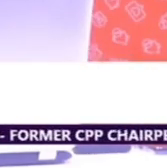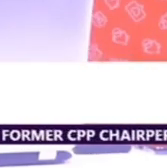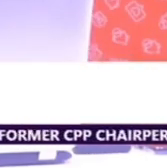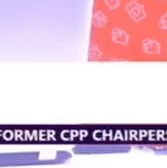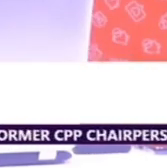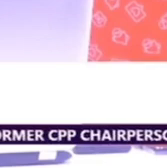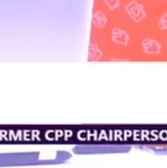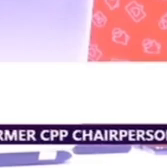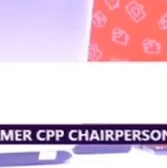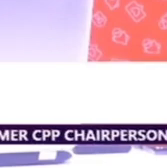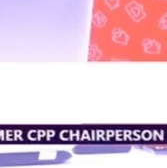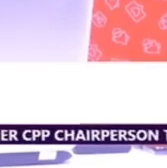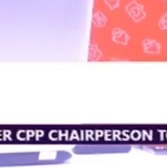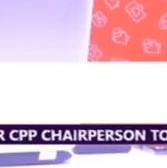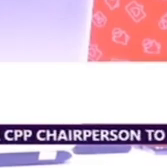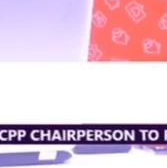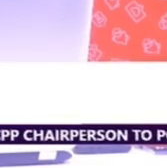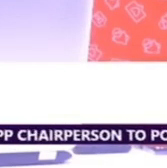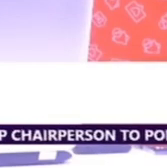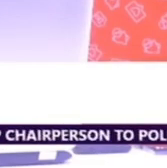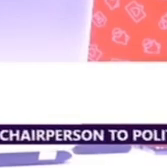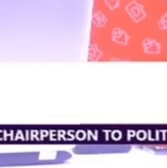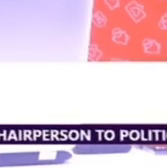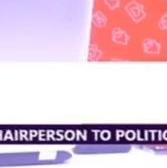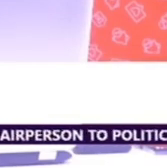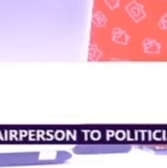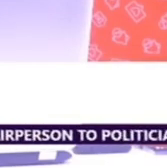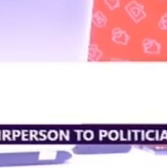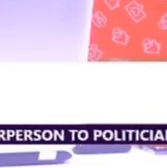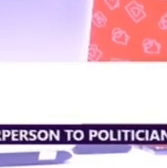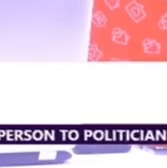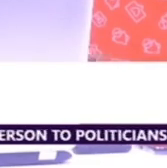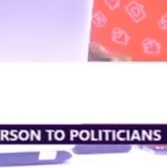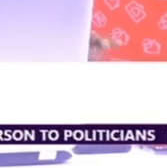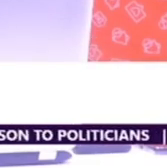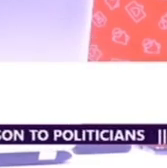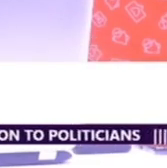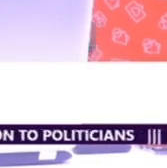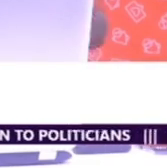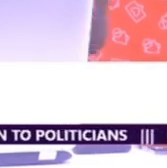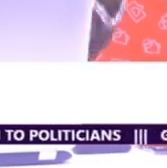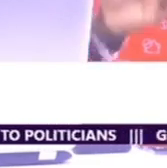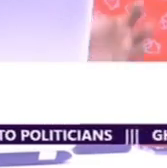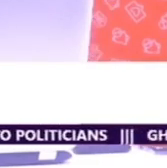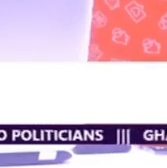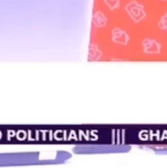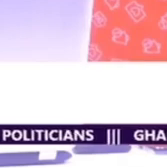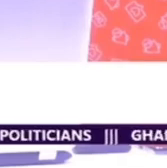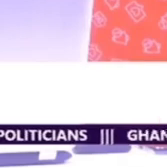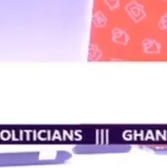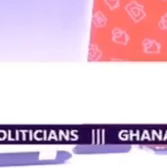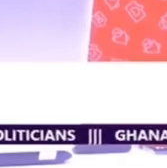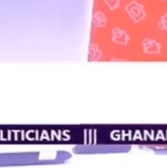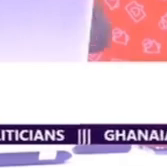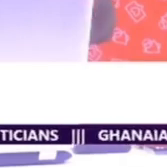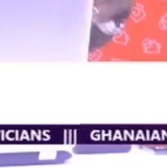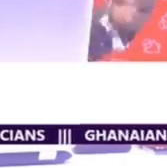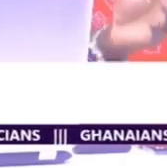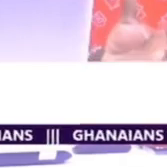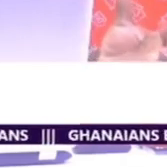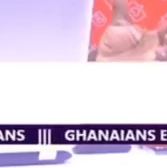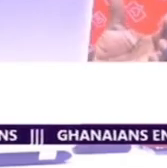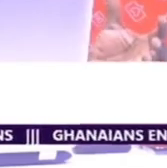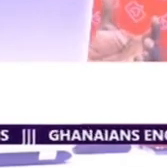by parliament. But I know the parliament is rising tonight. So, guess what is happening? We are at the